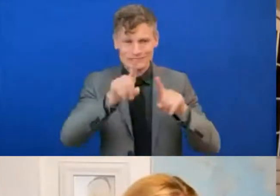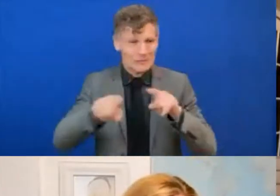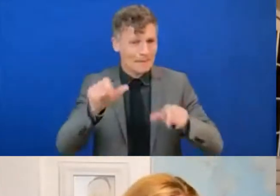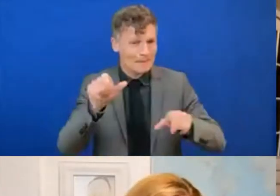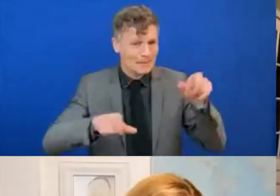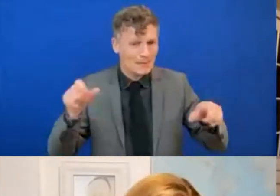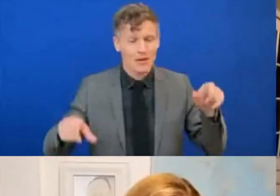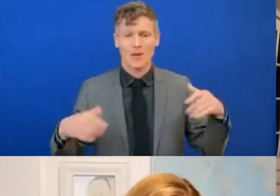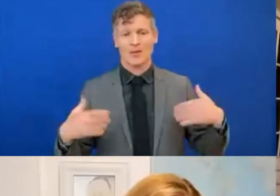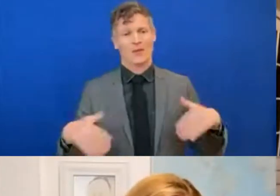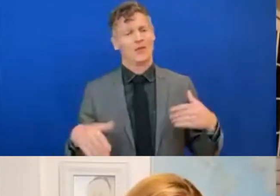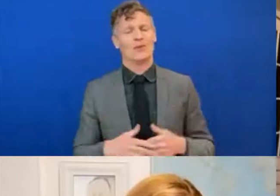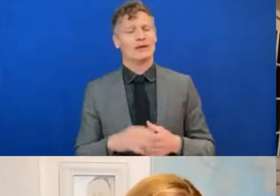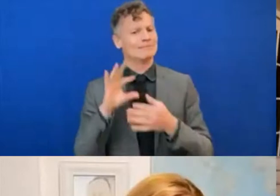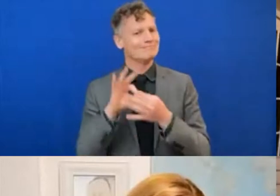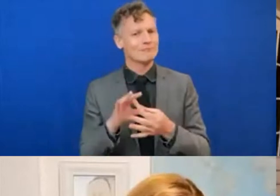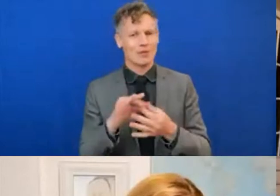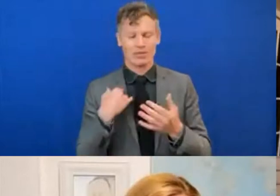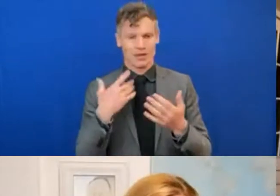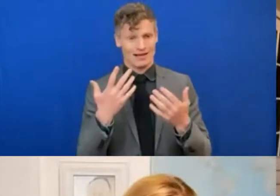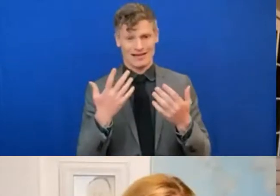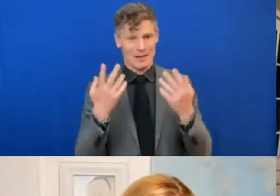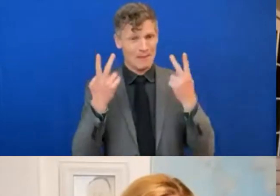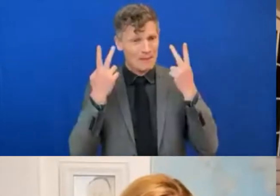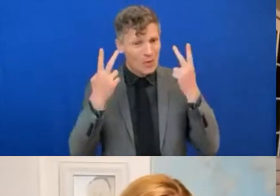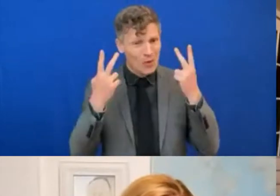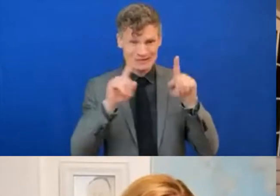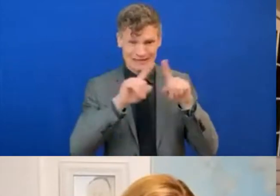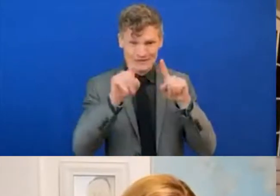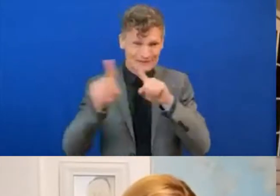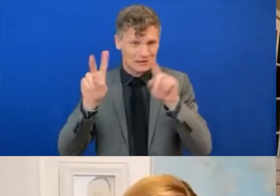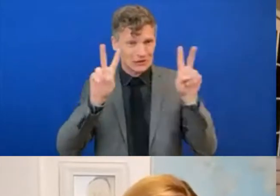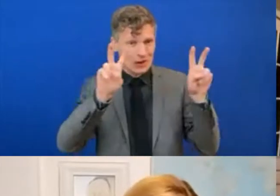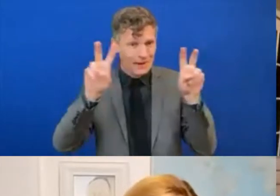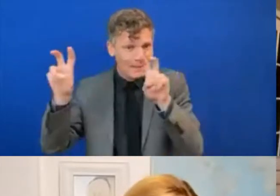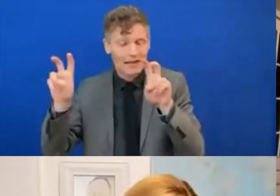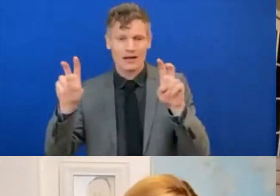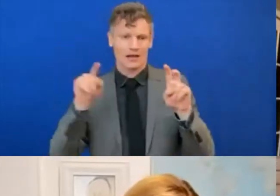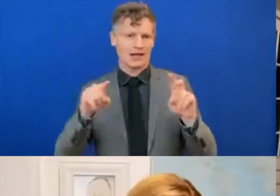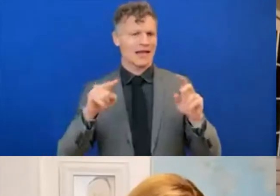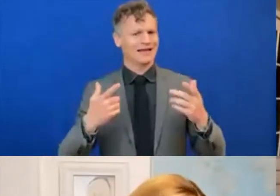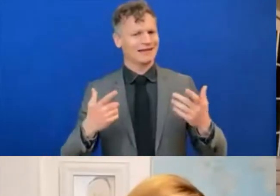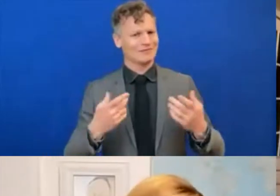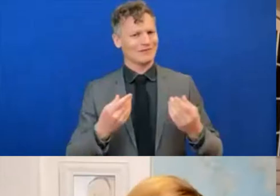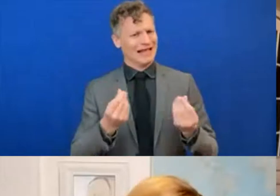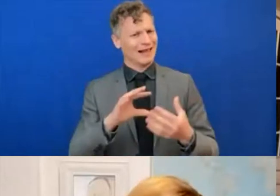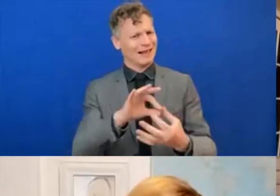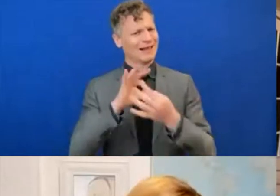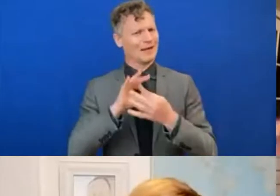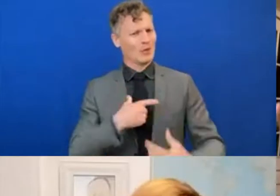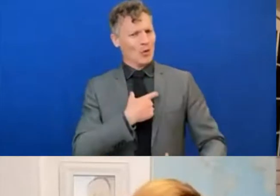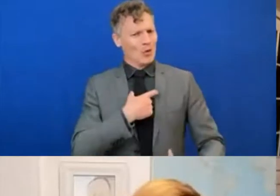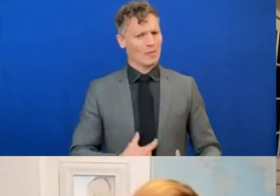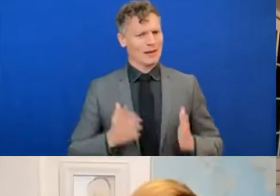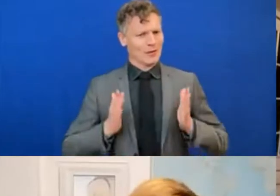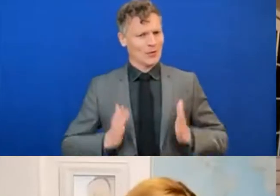about such a critical set of issues. And I do think the human element has really been coming out. So thank you to Doreen and everyone for organizing